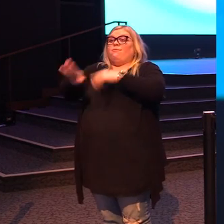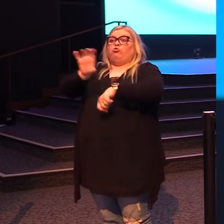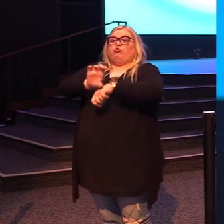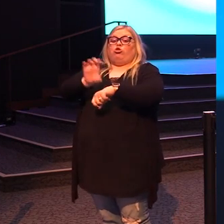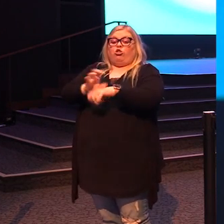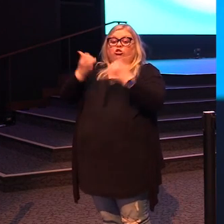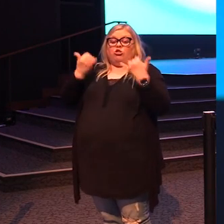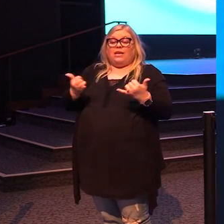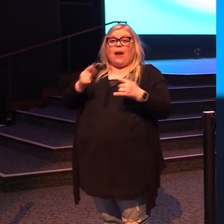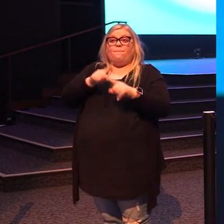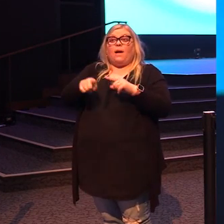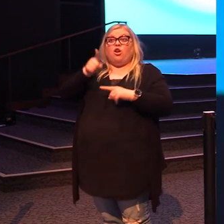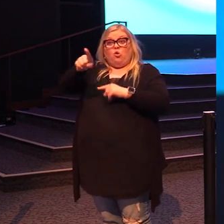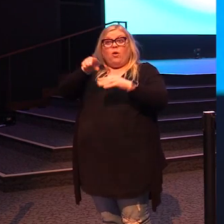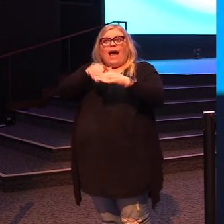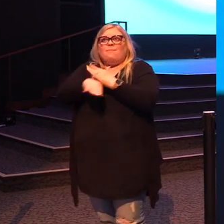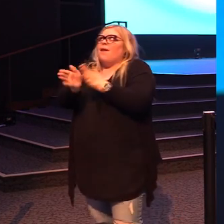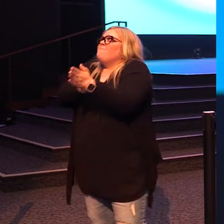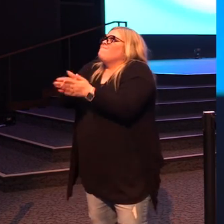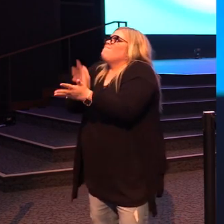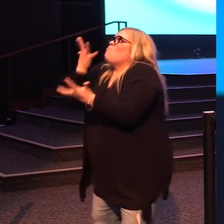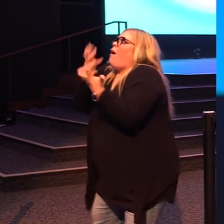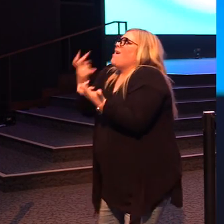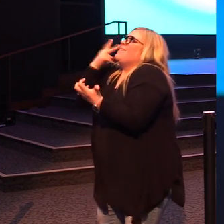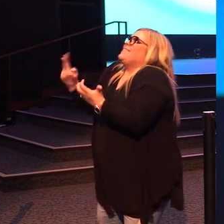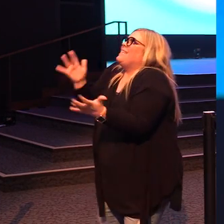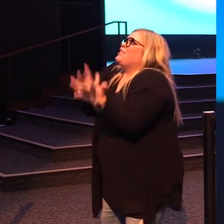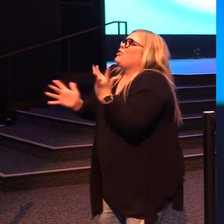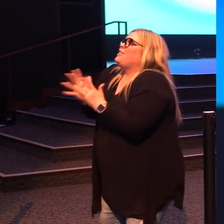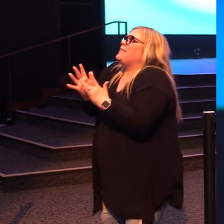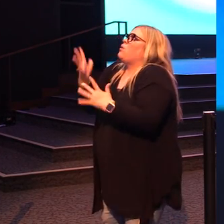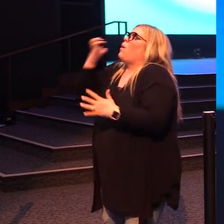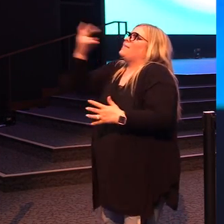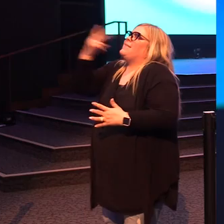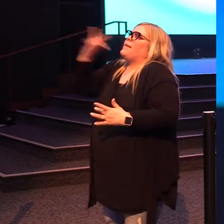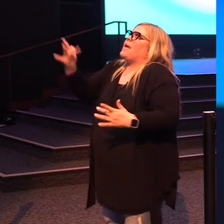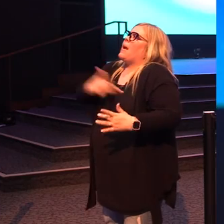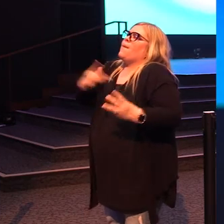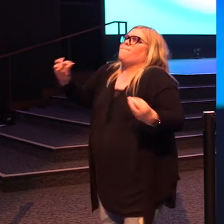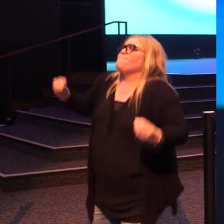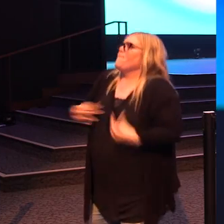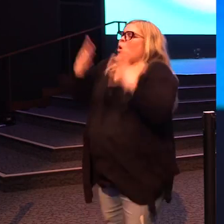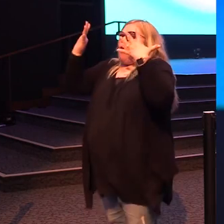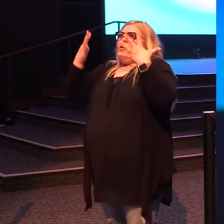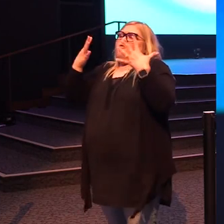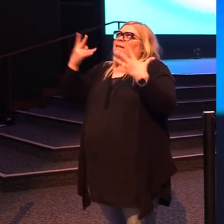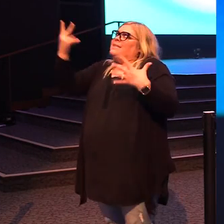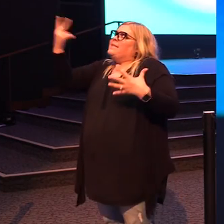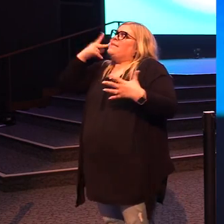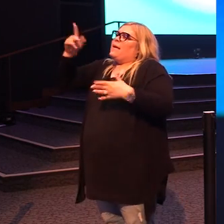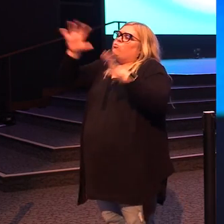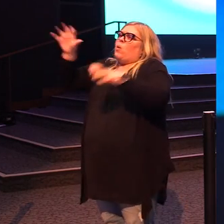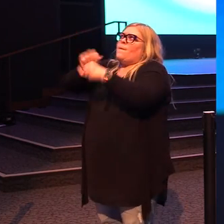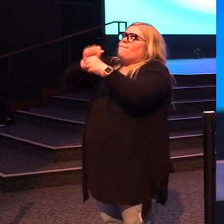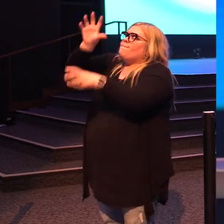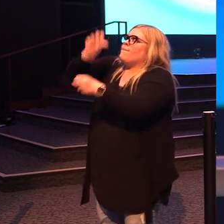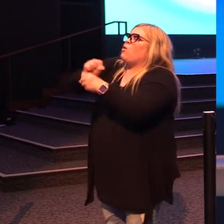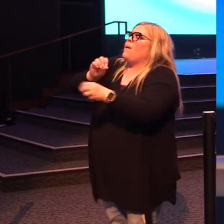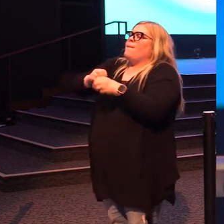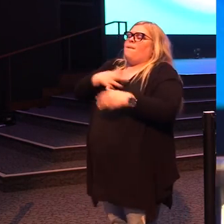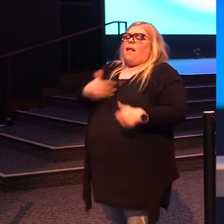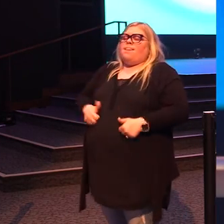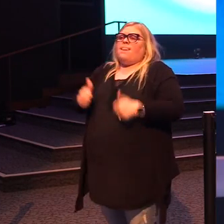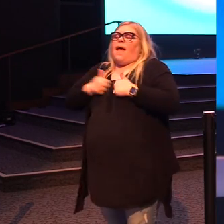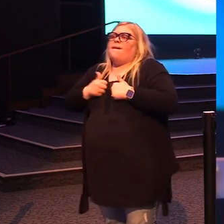today, but did you come in desperate? I'm desperate to see him move. I'm desperate to see him do a miracle in my marriage. I'm desperate